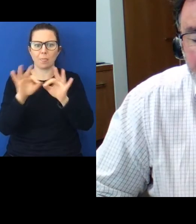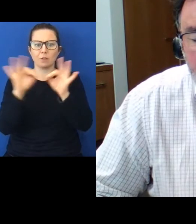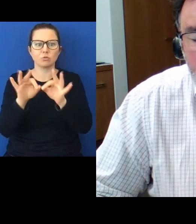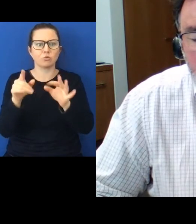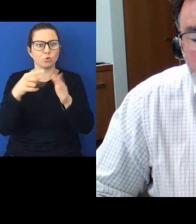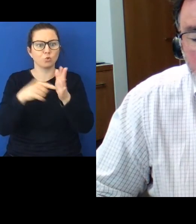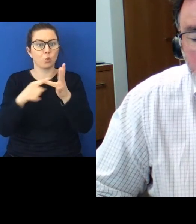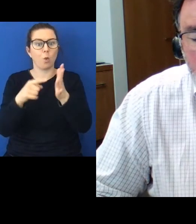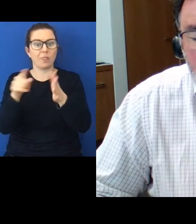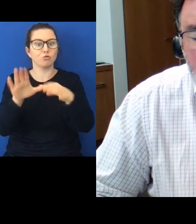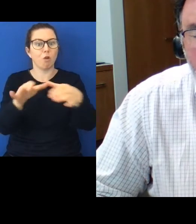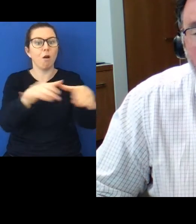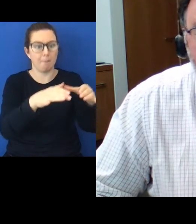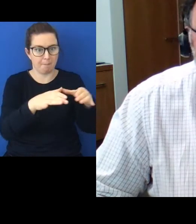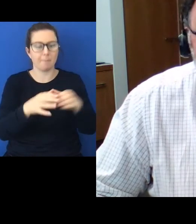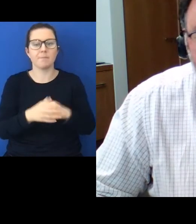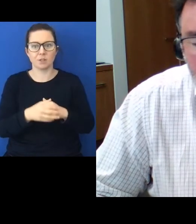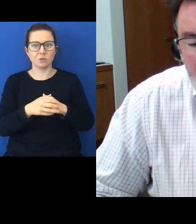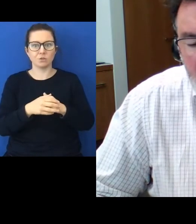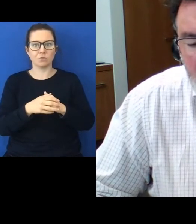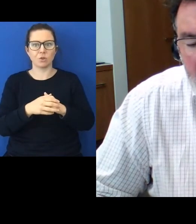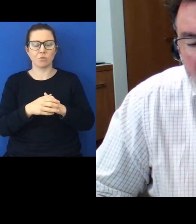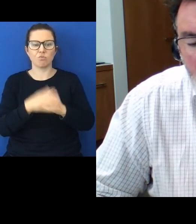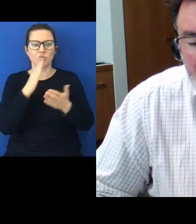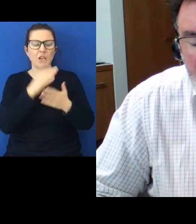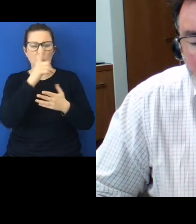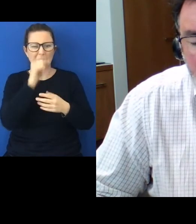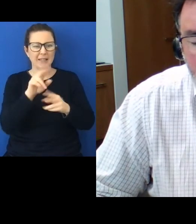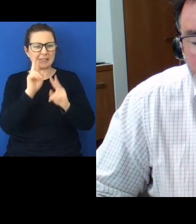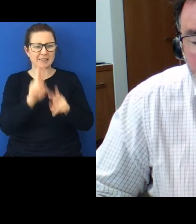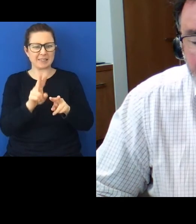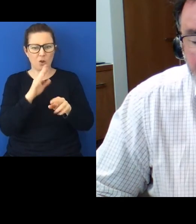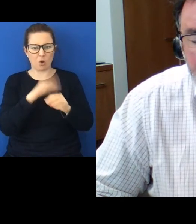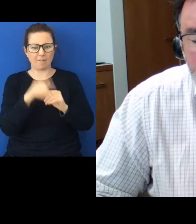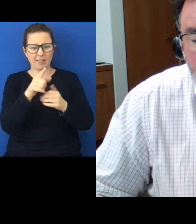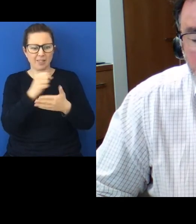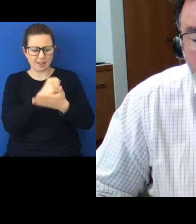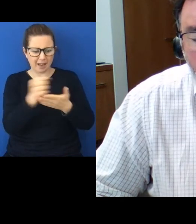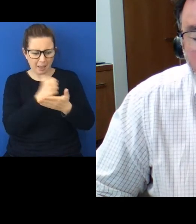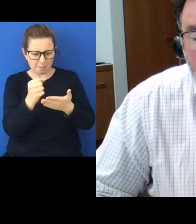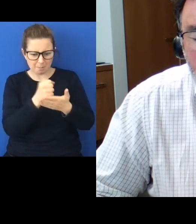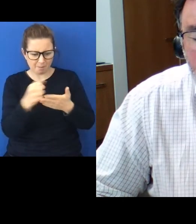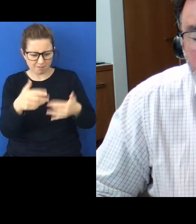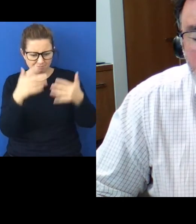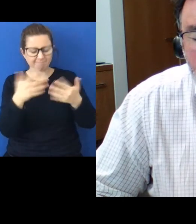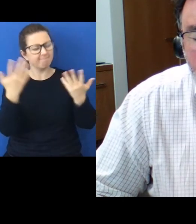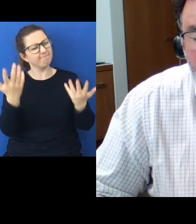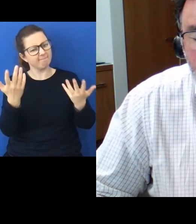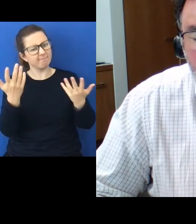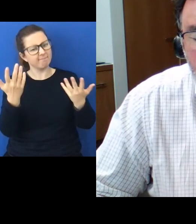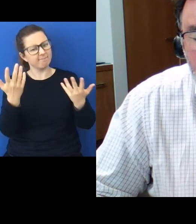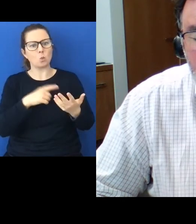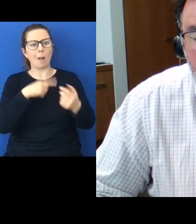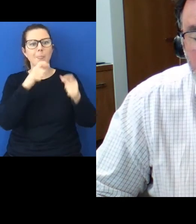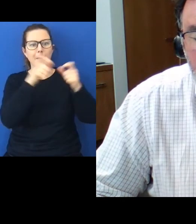so you can see why given the way the numbers operate why the parliament